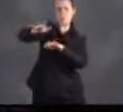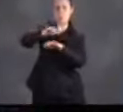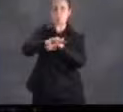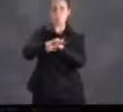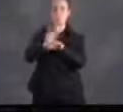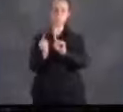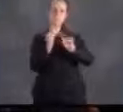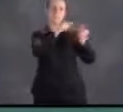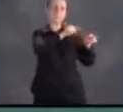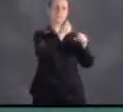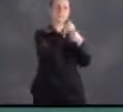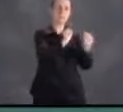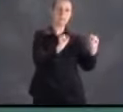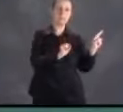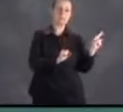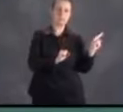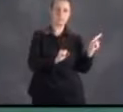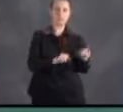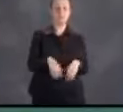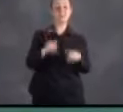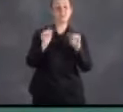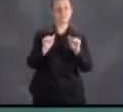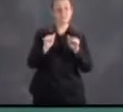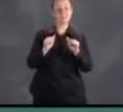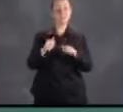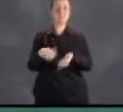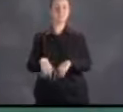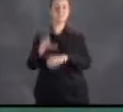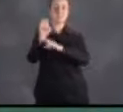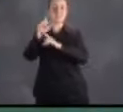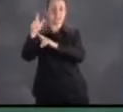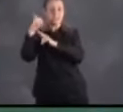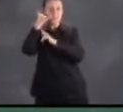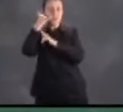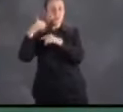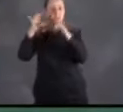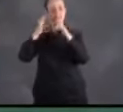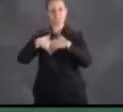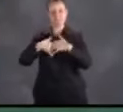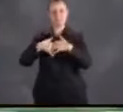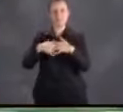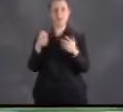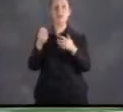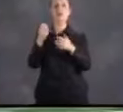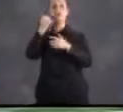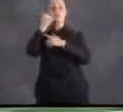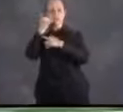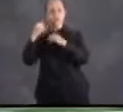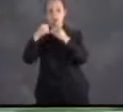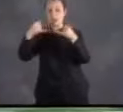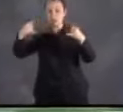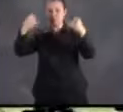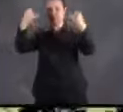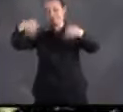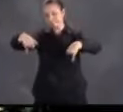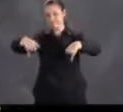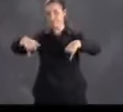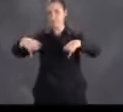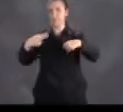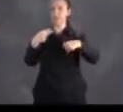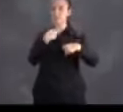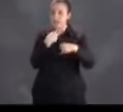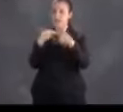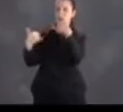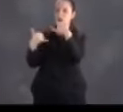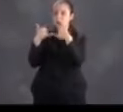is widespread. It's possible that cell phone service won't be working, and phone lines could be down or overloaded during a